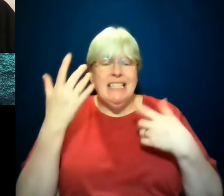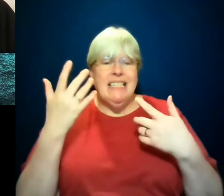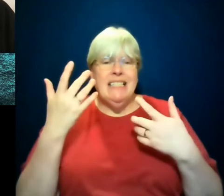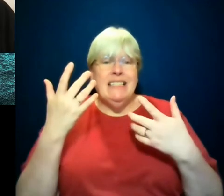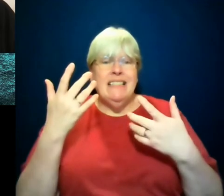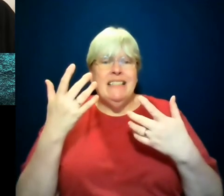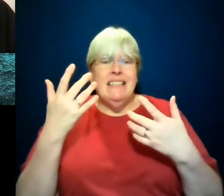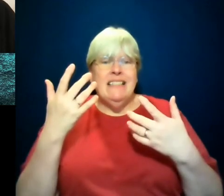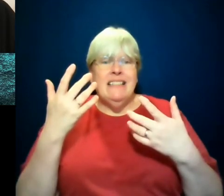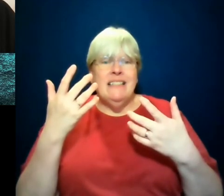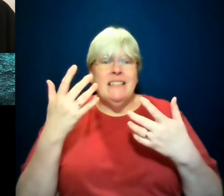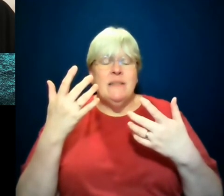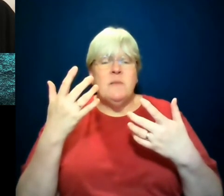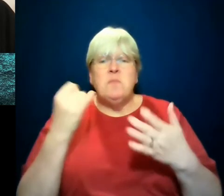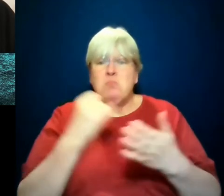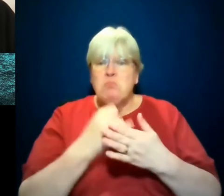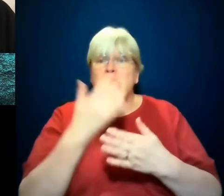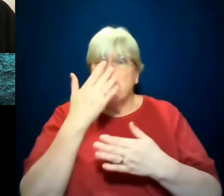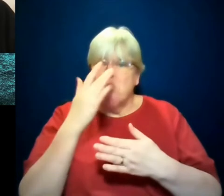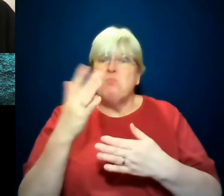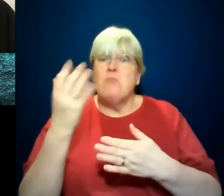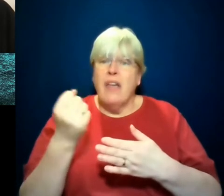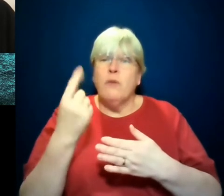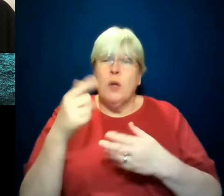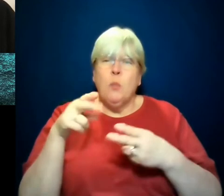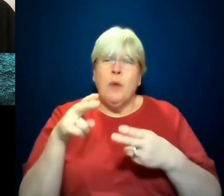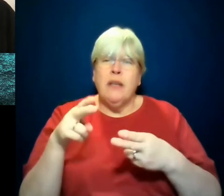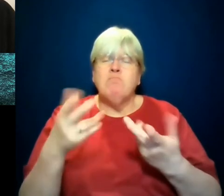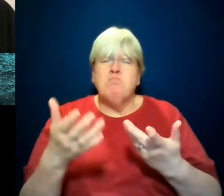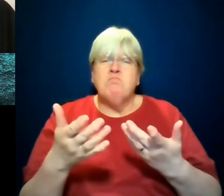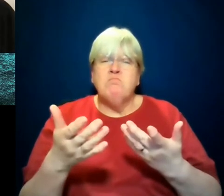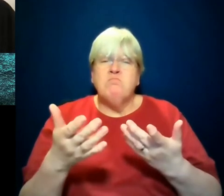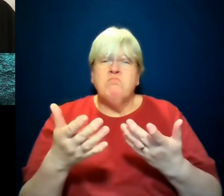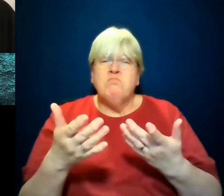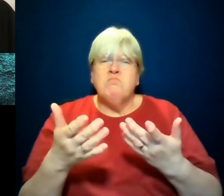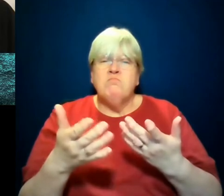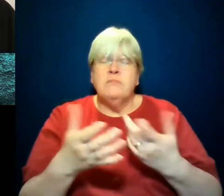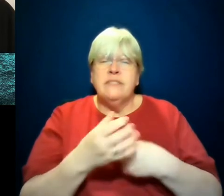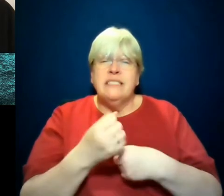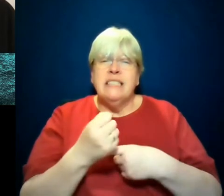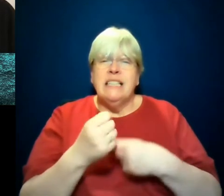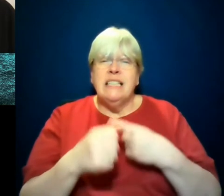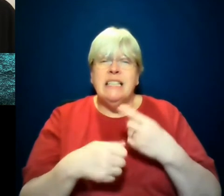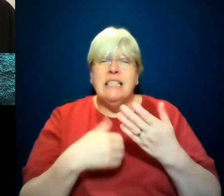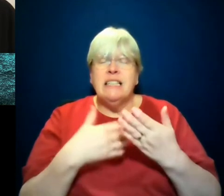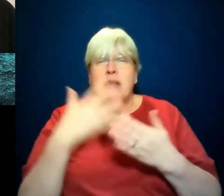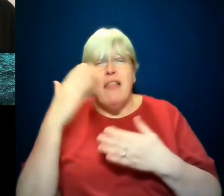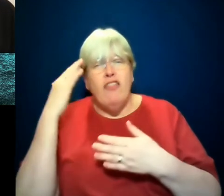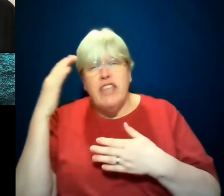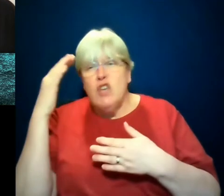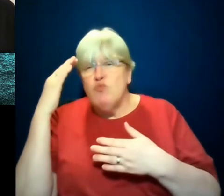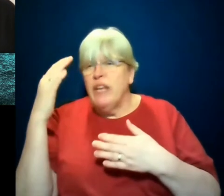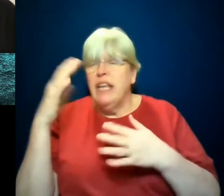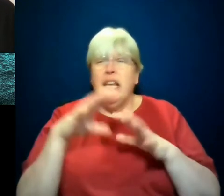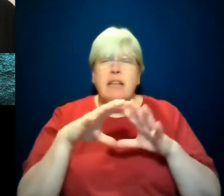think that crime fiction has a way of taking the ethereal and the theoretical and all this,